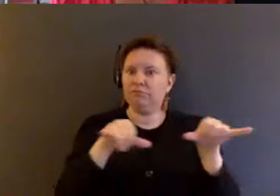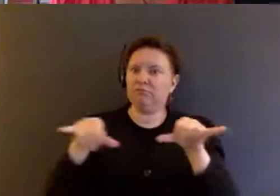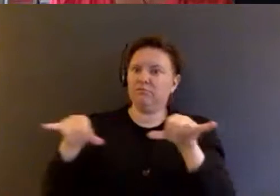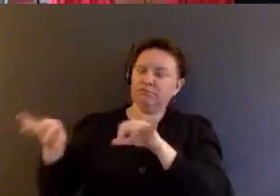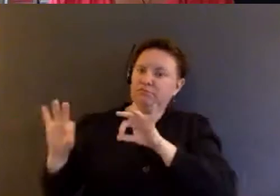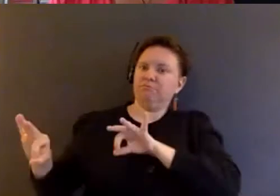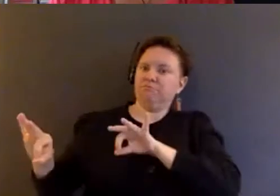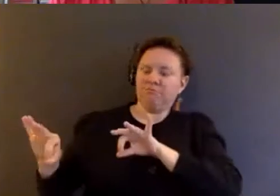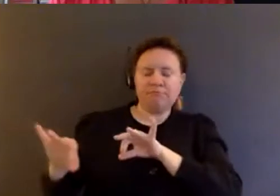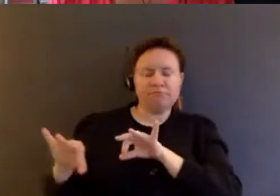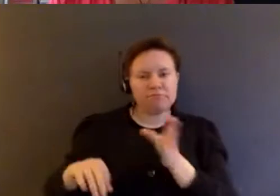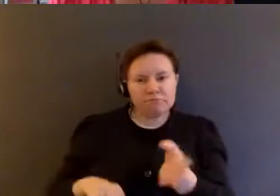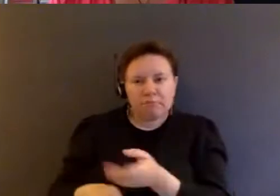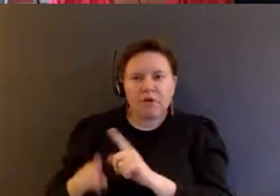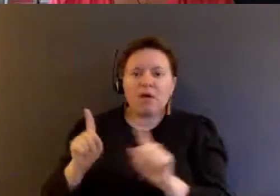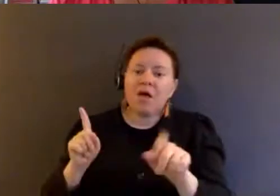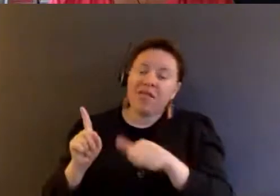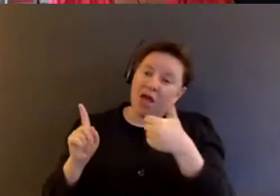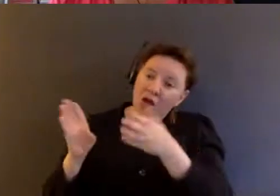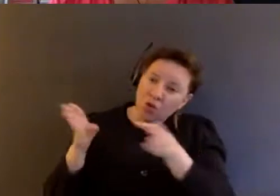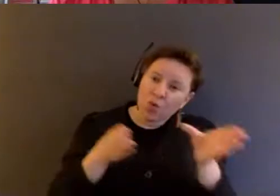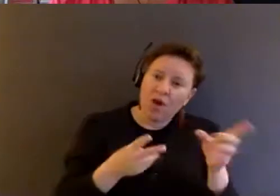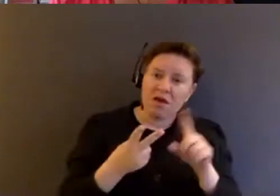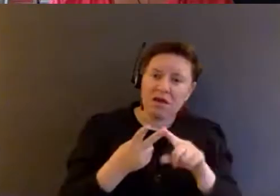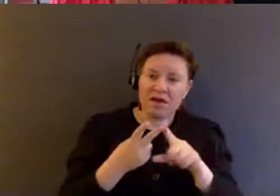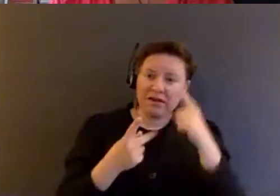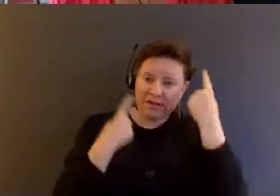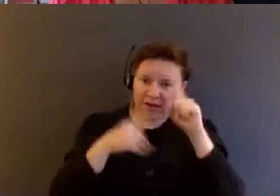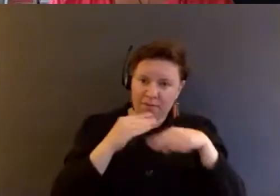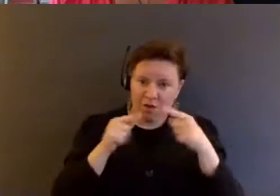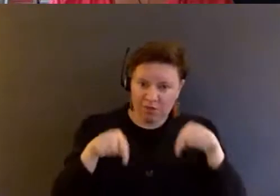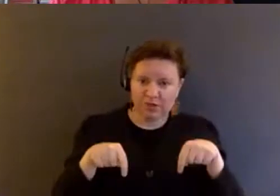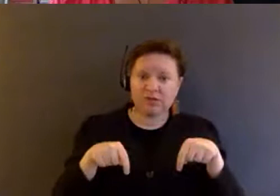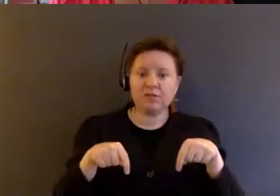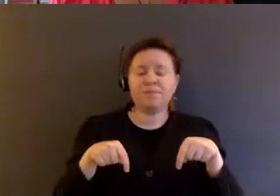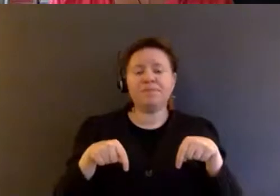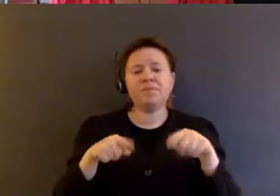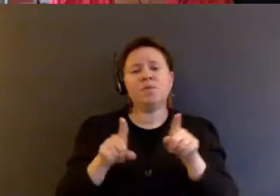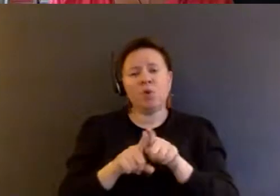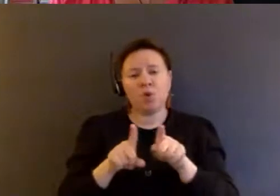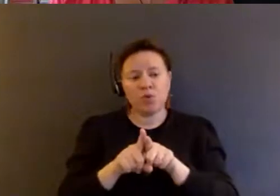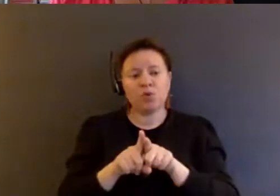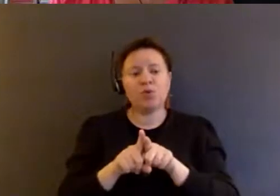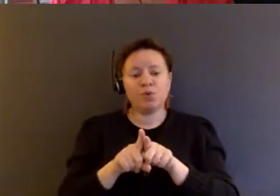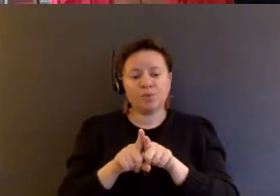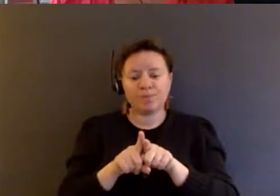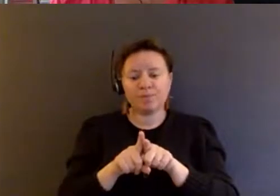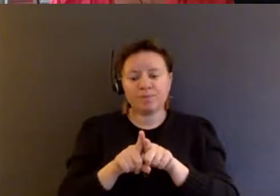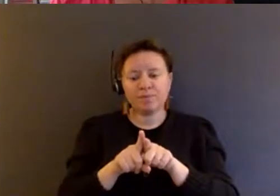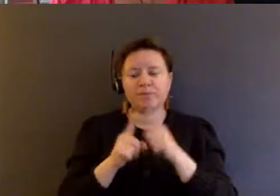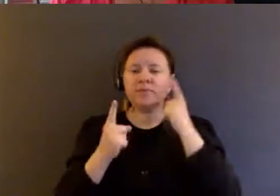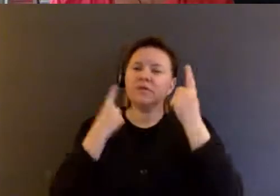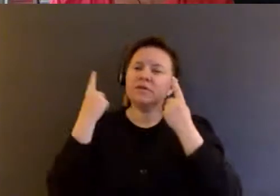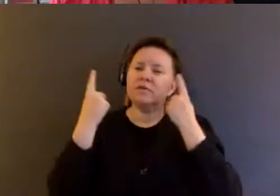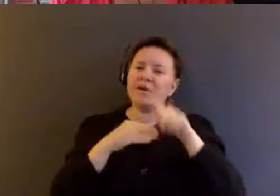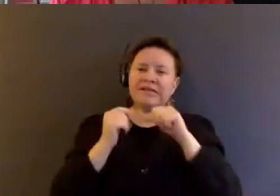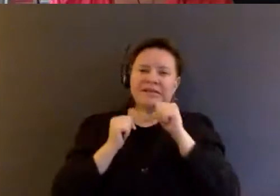But, you know, the other way to think about this is also to think about it as not